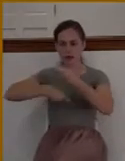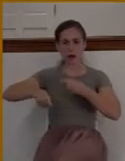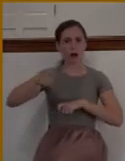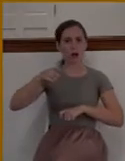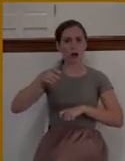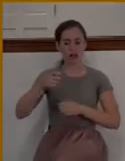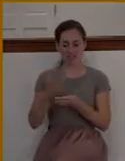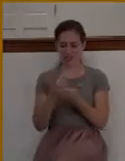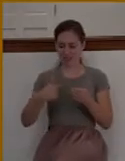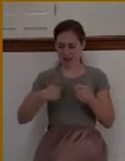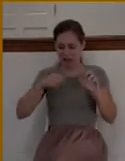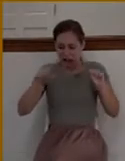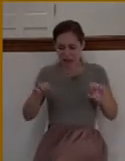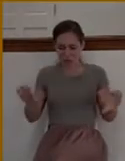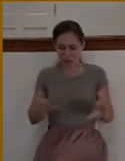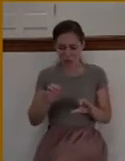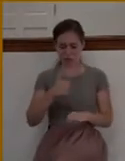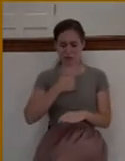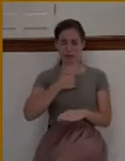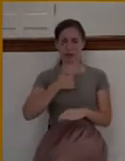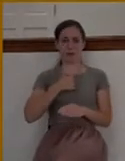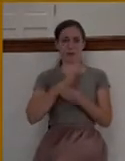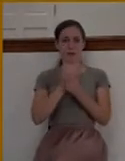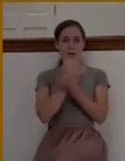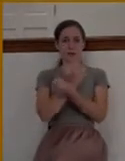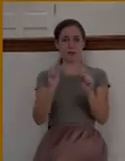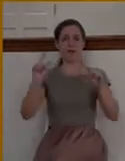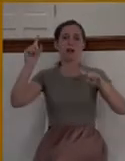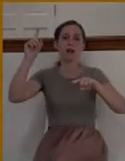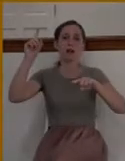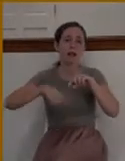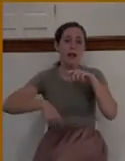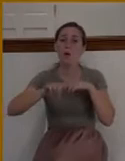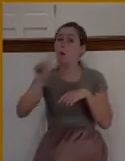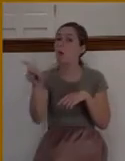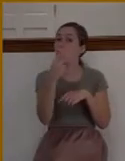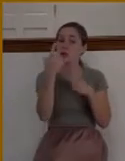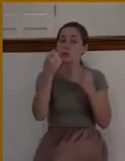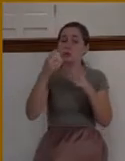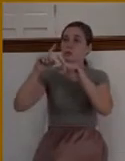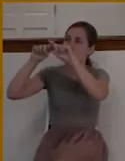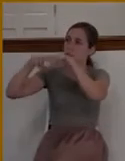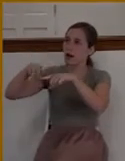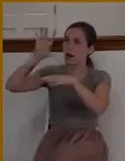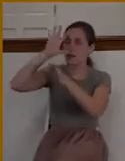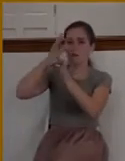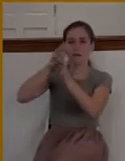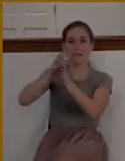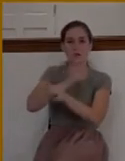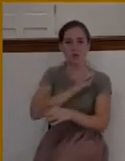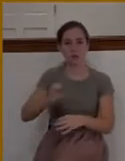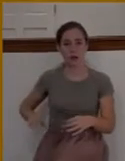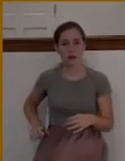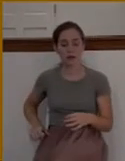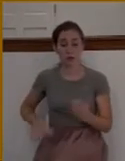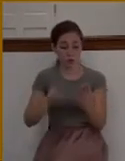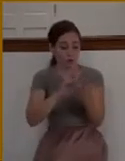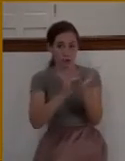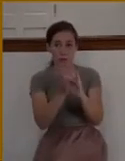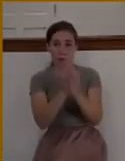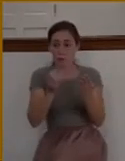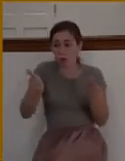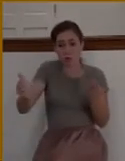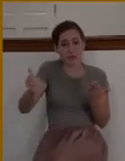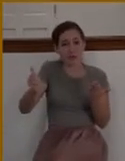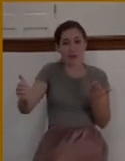she could do to be saved other than put her faith in Christ. This is with no one witnessing to her. She read